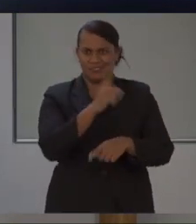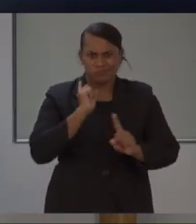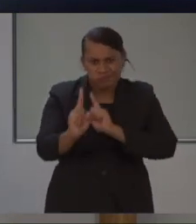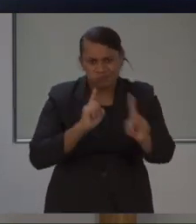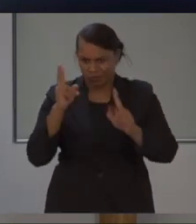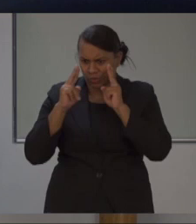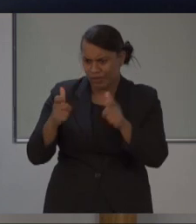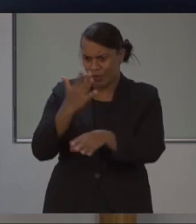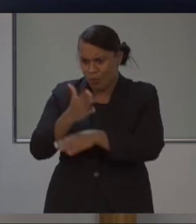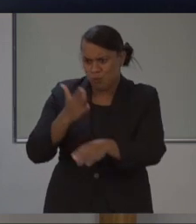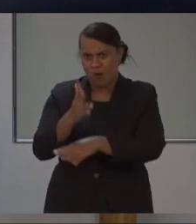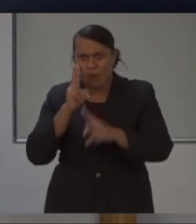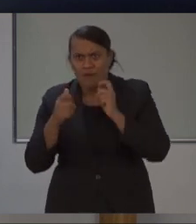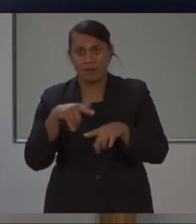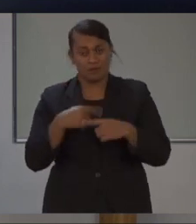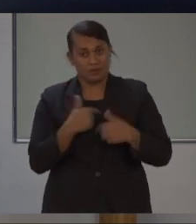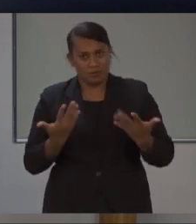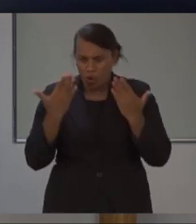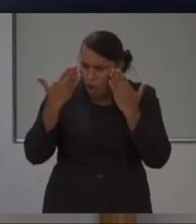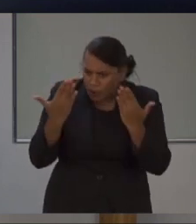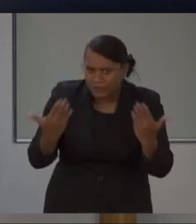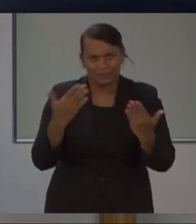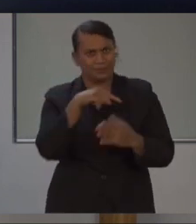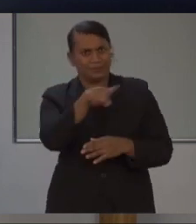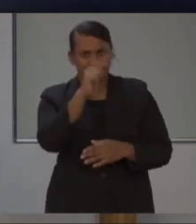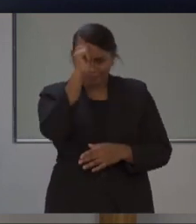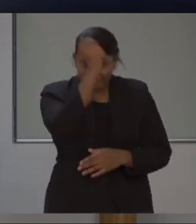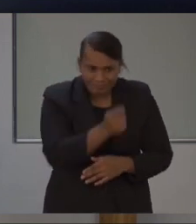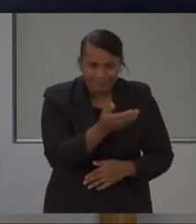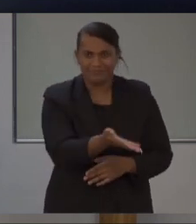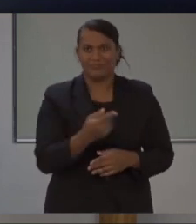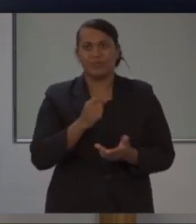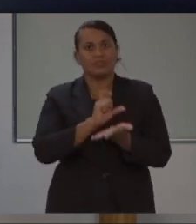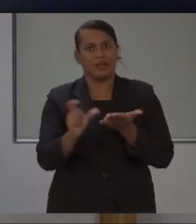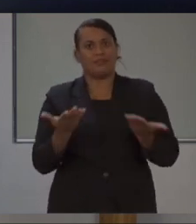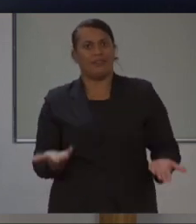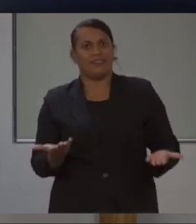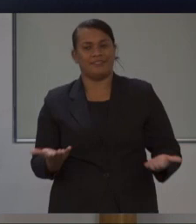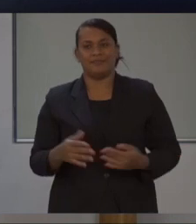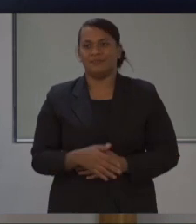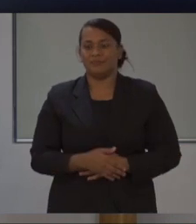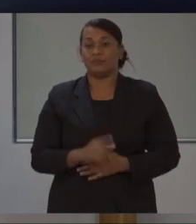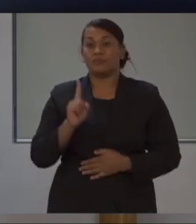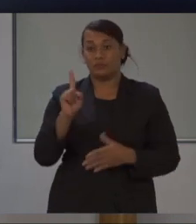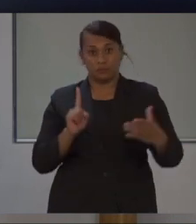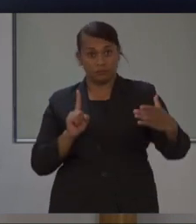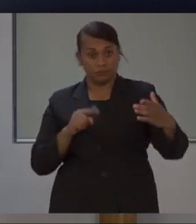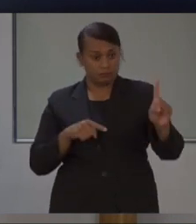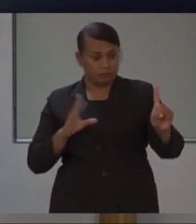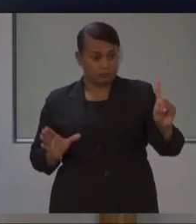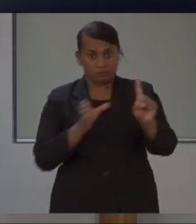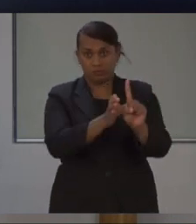we are all grateful to see them cleared to leave isolation. I applaud every Fijian